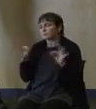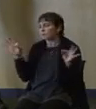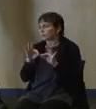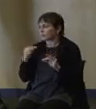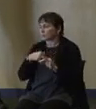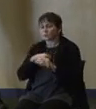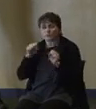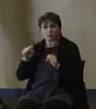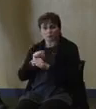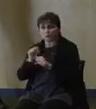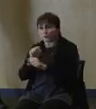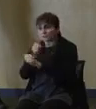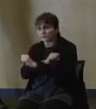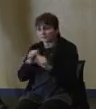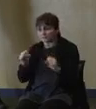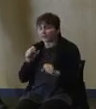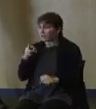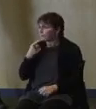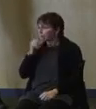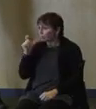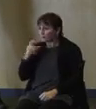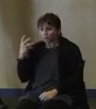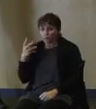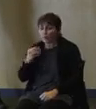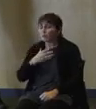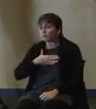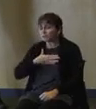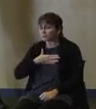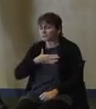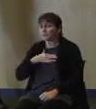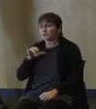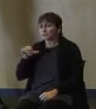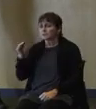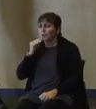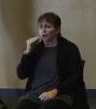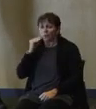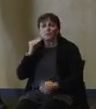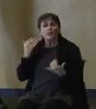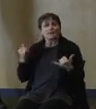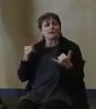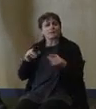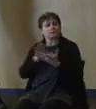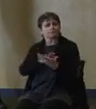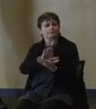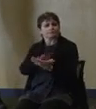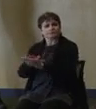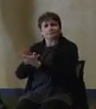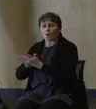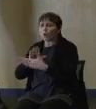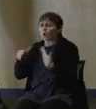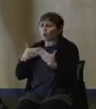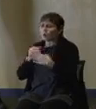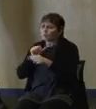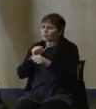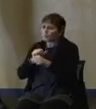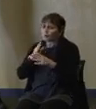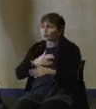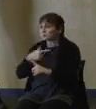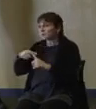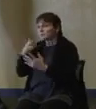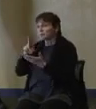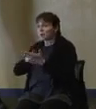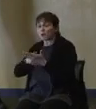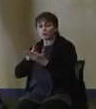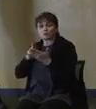So to the extent you don't have to be out, please don't. I do want to give a shout out to all of our crews and all of our contractor partners at the DOT,